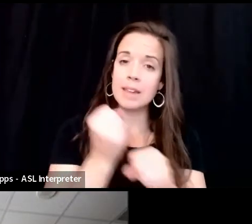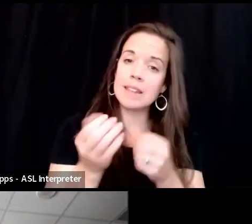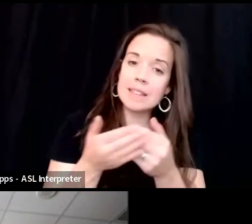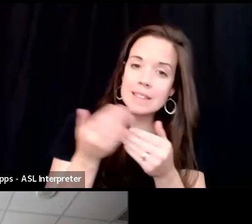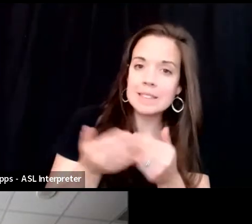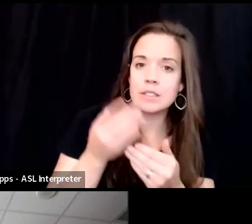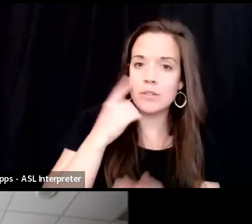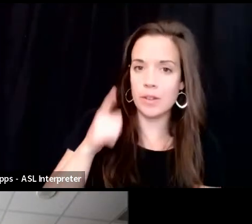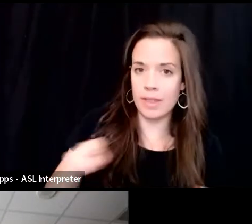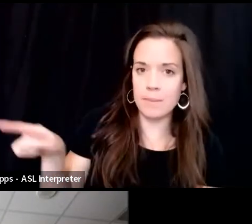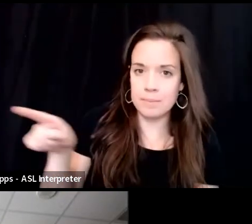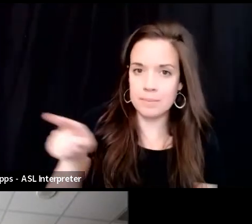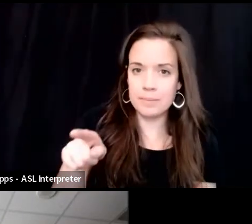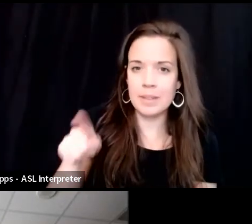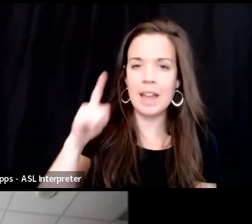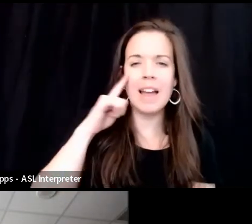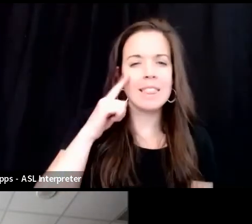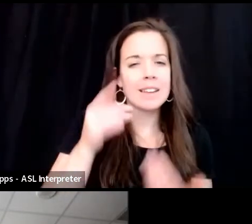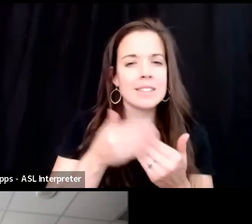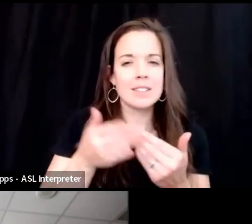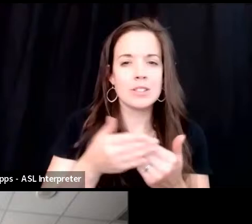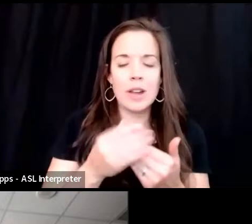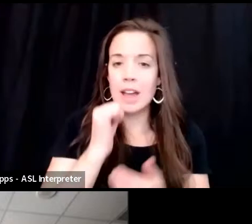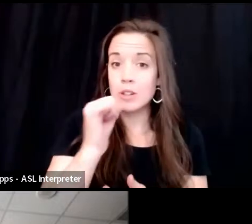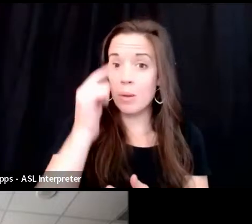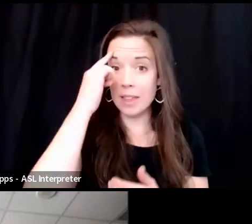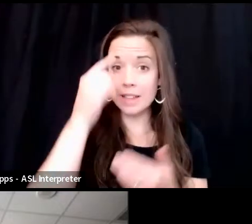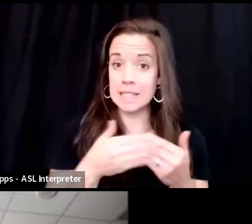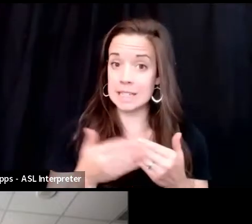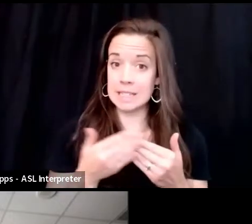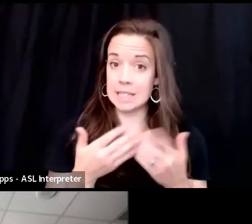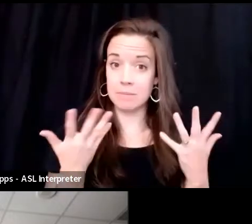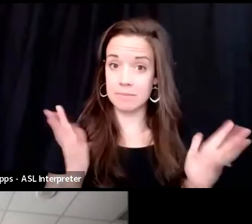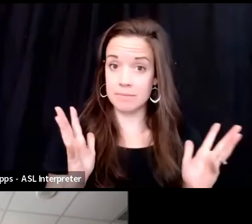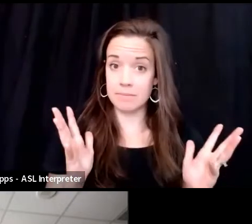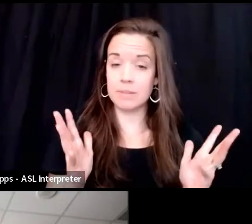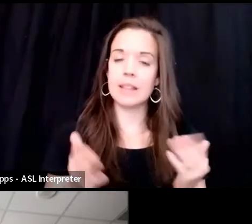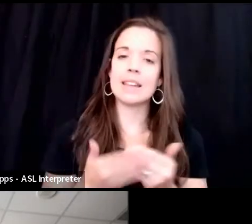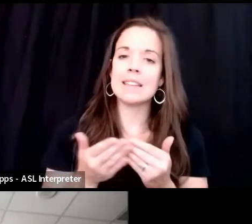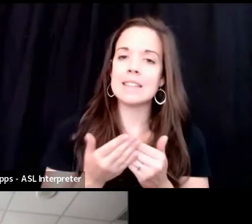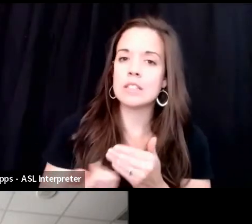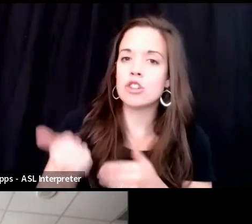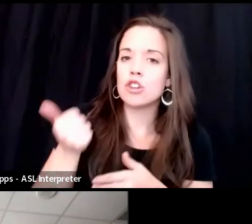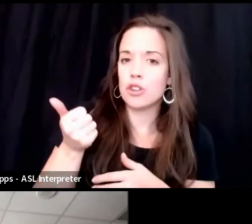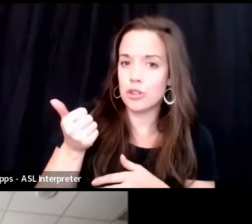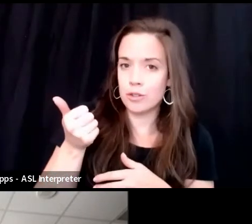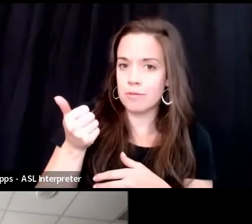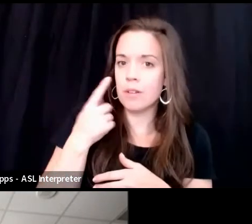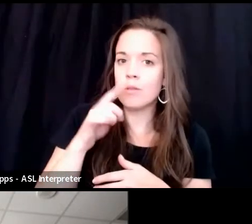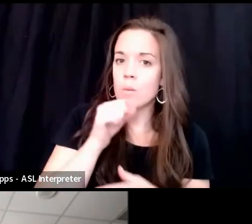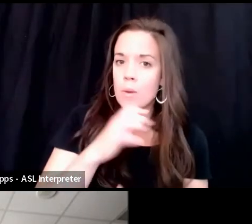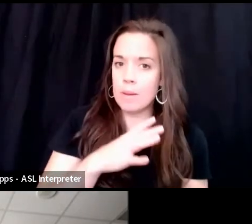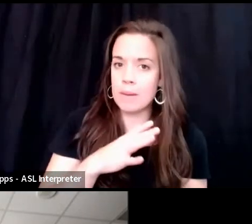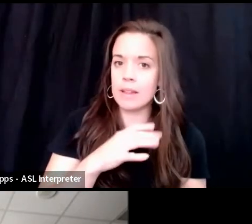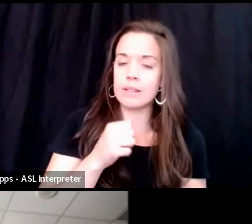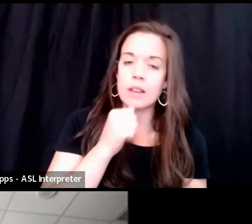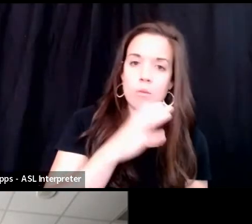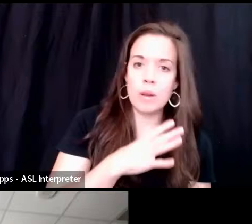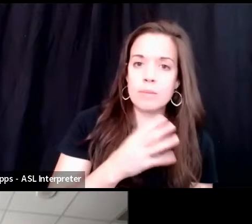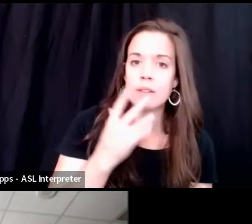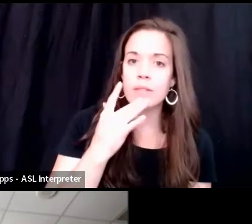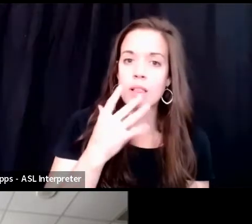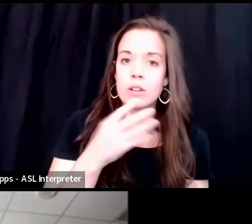And I do think it's easier. I don't think it's easy, but I do think it's easier for women and women of color and